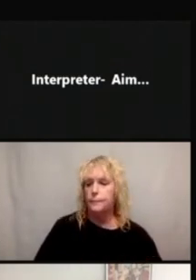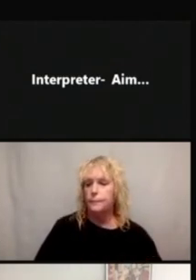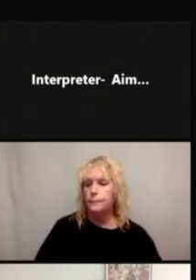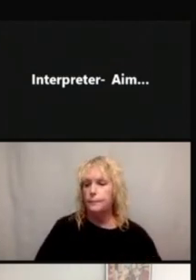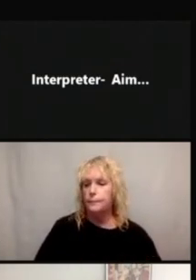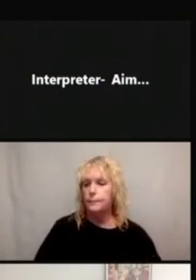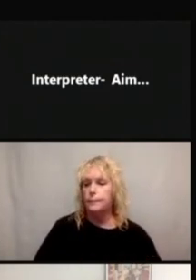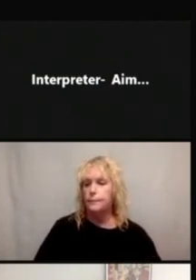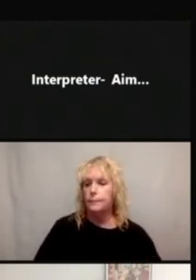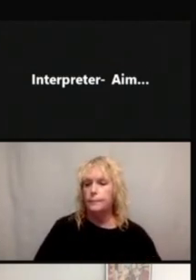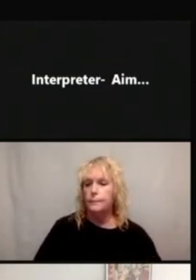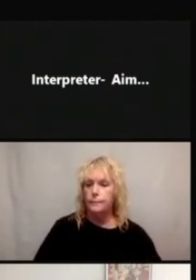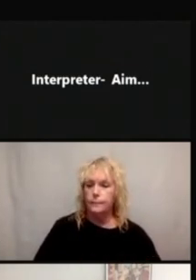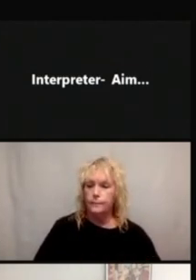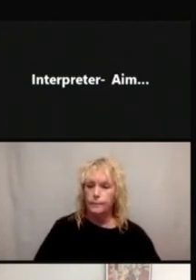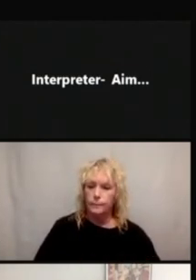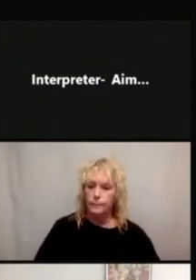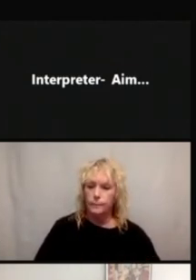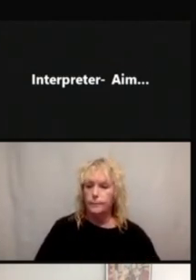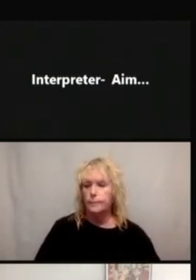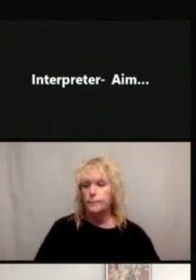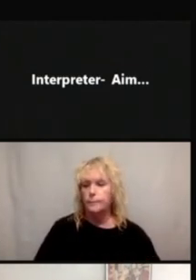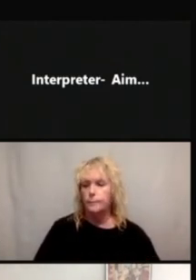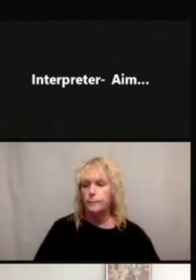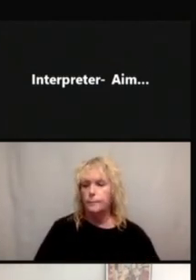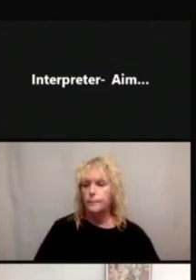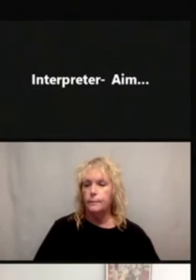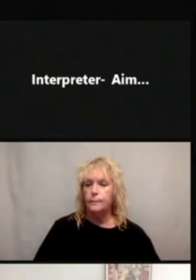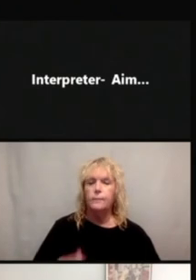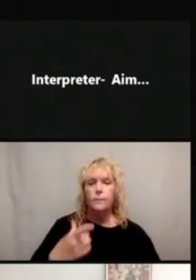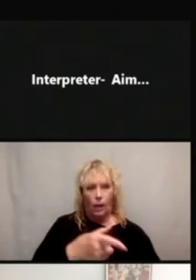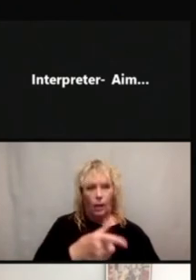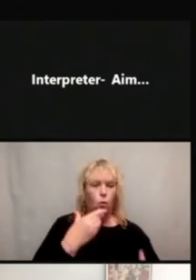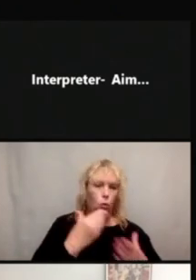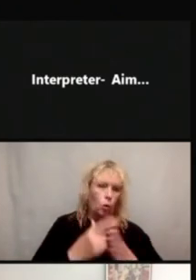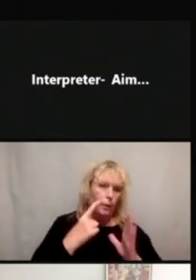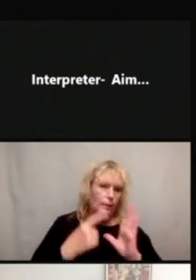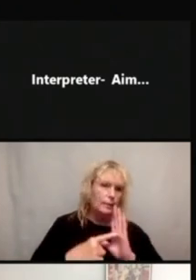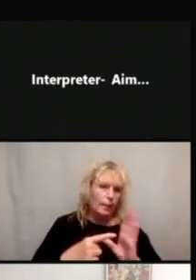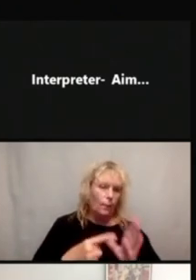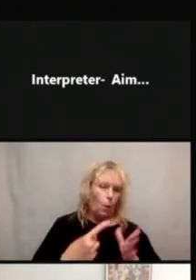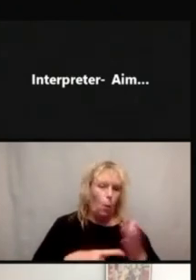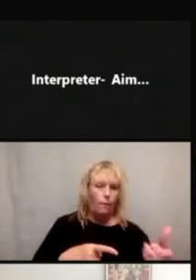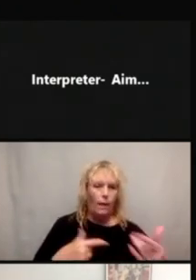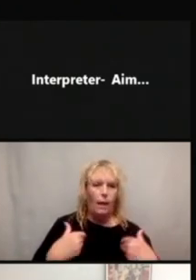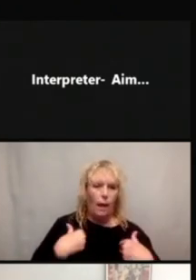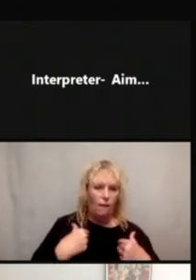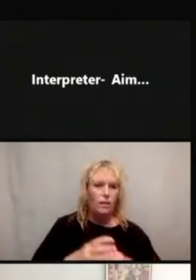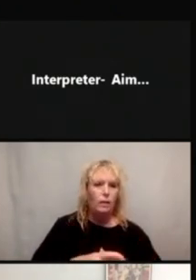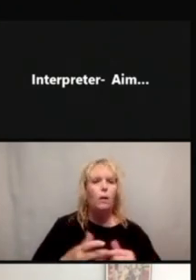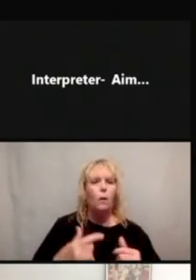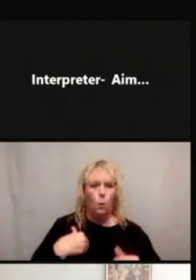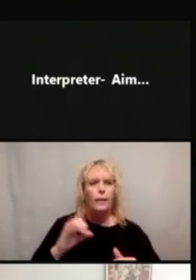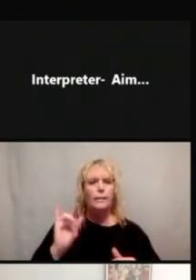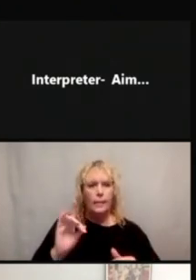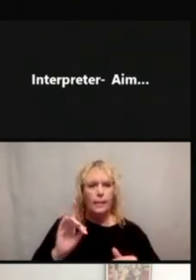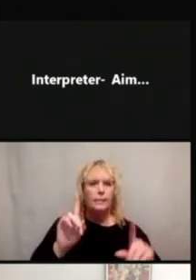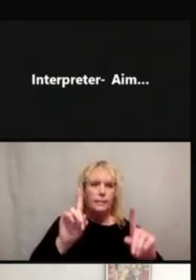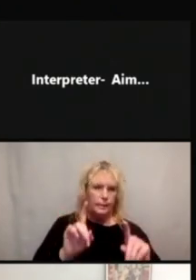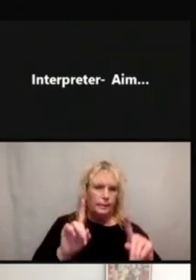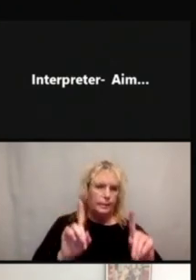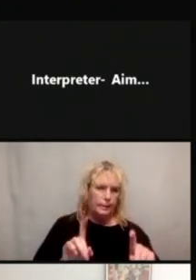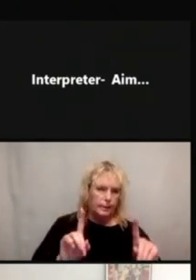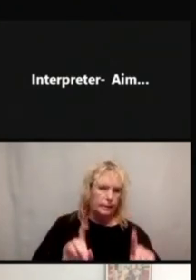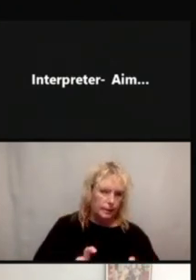So these were the examples that they had and we went through and tested these with a variety of audiences.